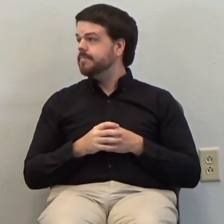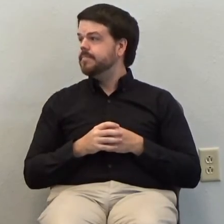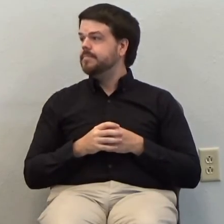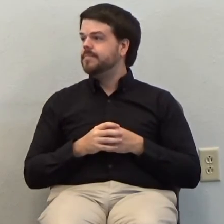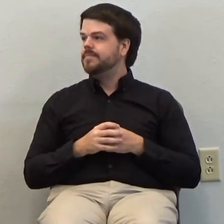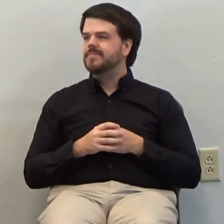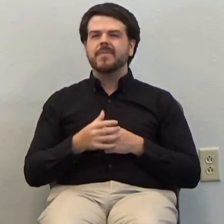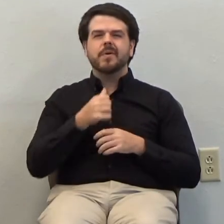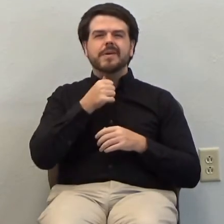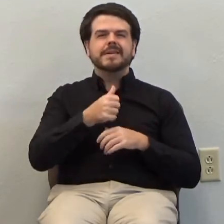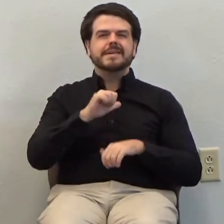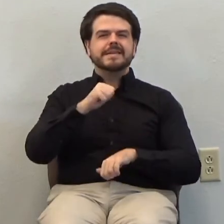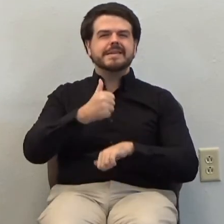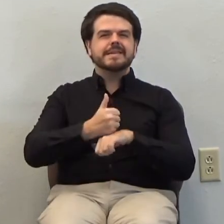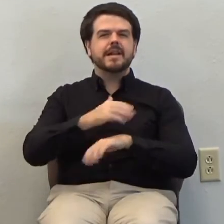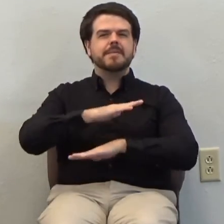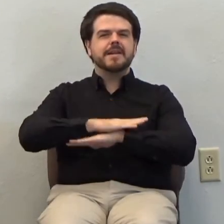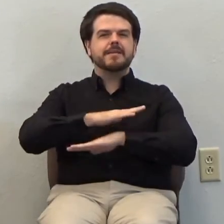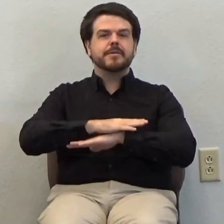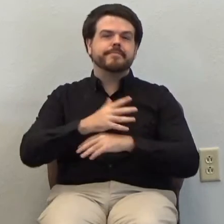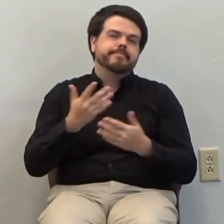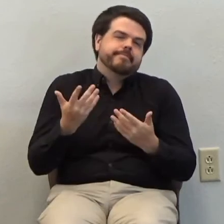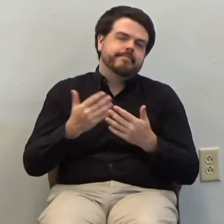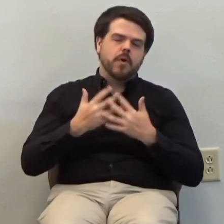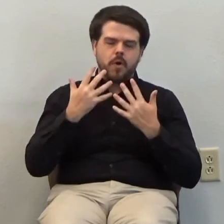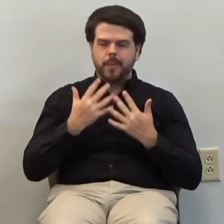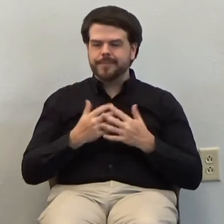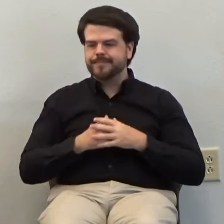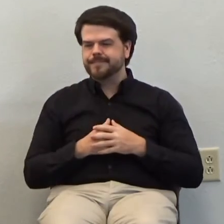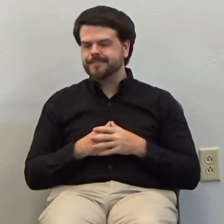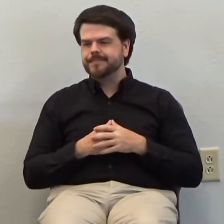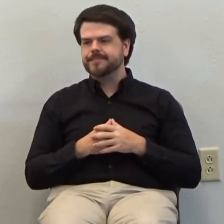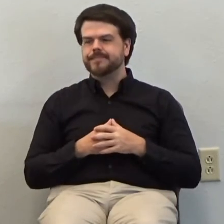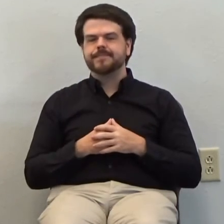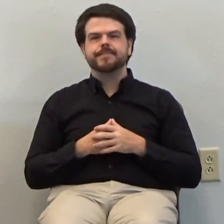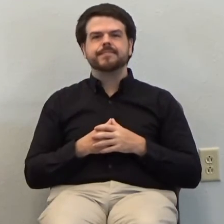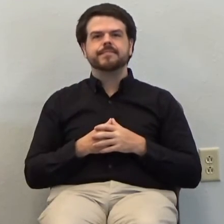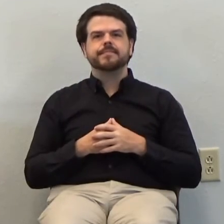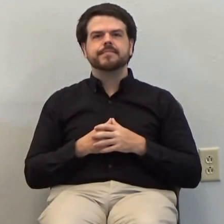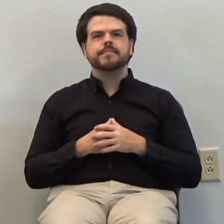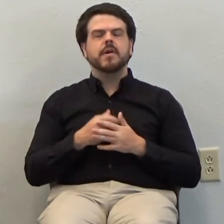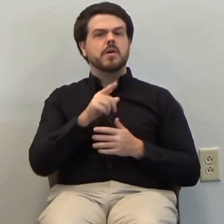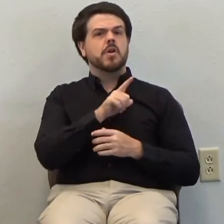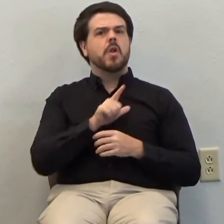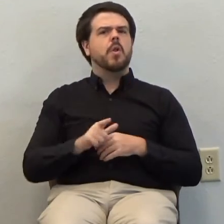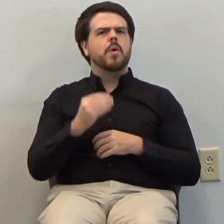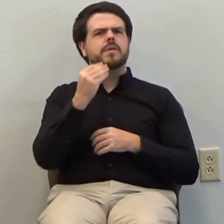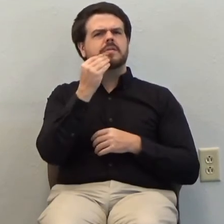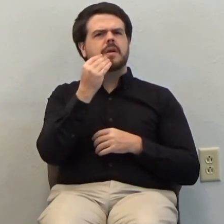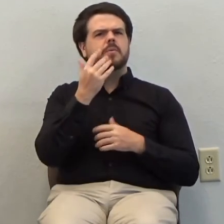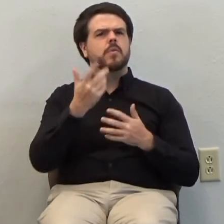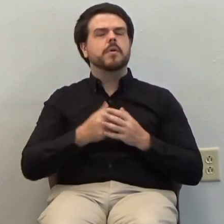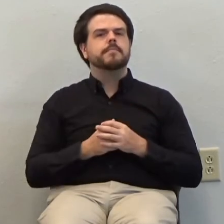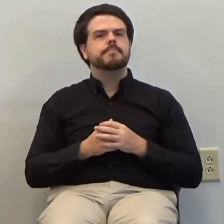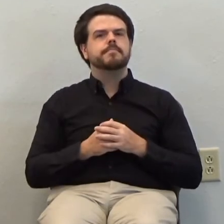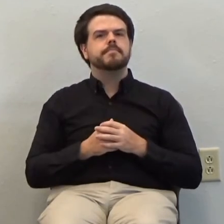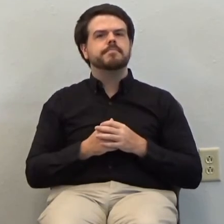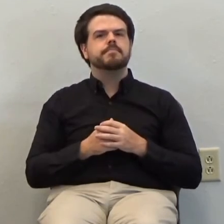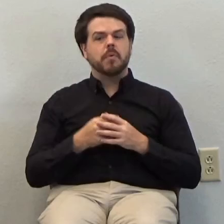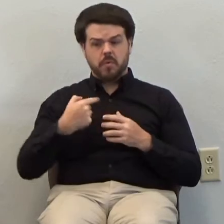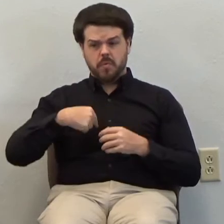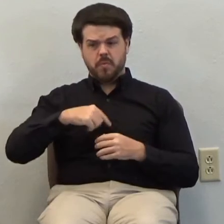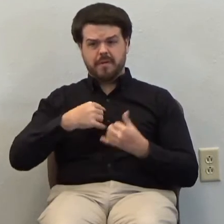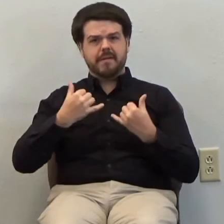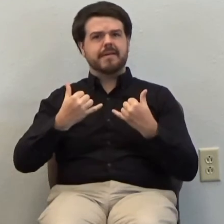didn't set up the table oh well again what is the Lord's supper this is a time when we commune with Christ when